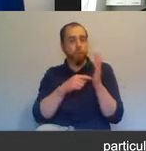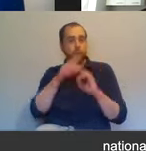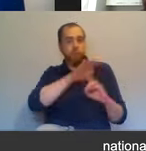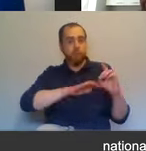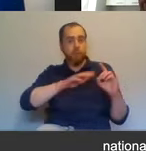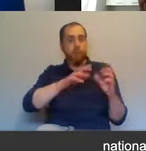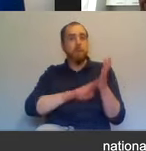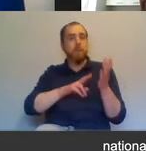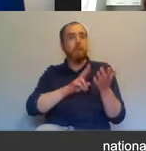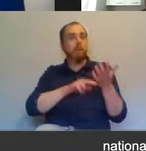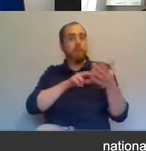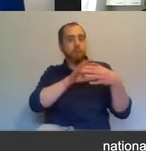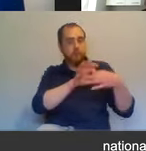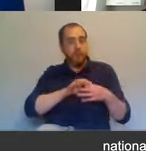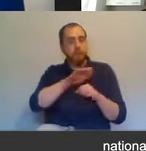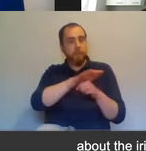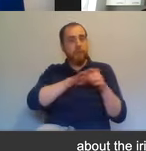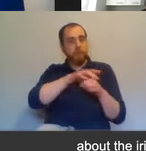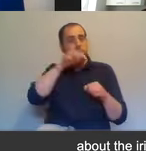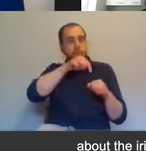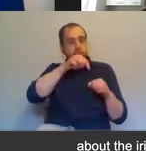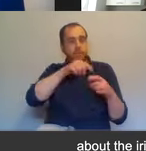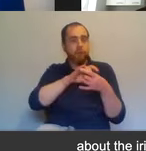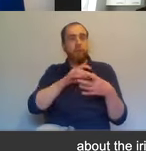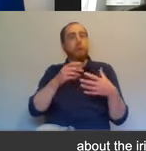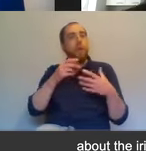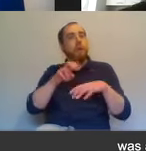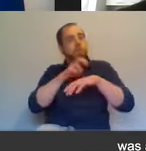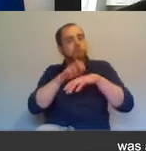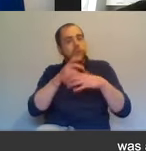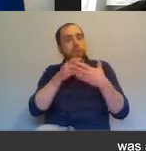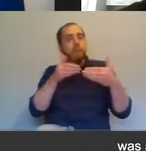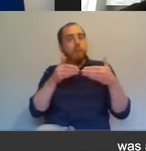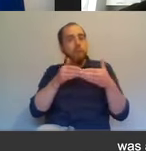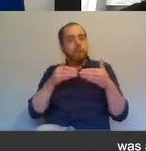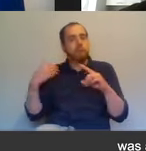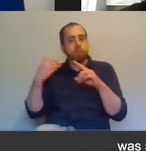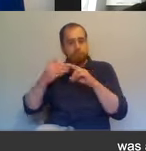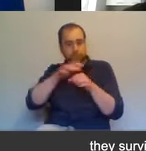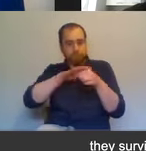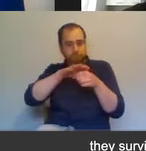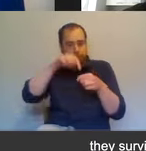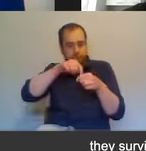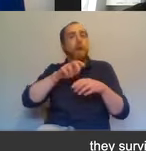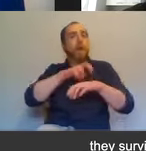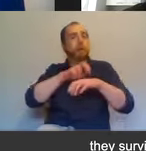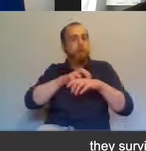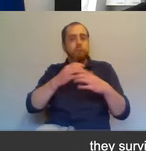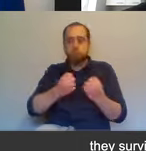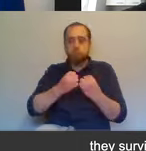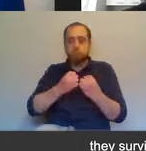nationalist areas in Tyrone, about the Irish language, because that was an area where Irish, they survived